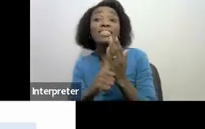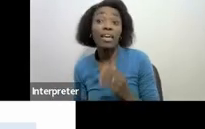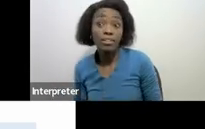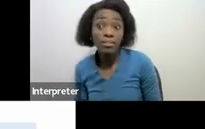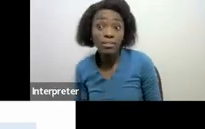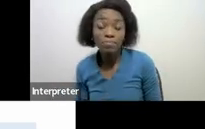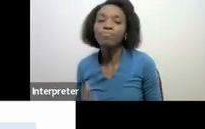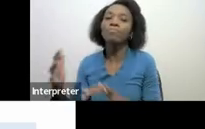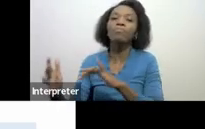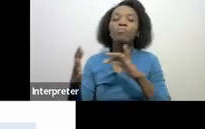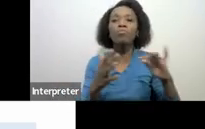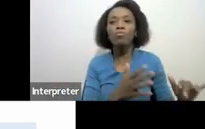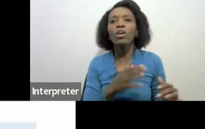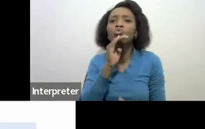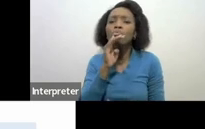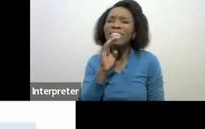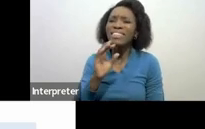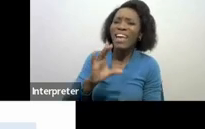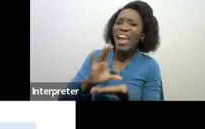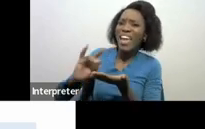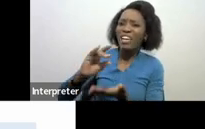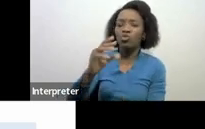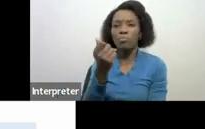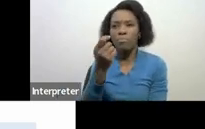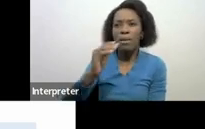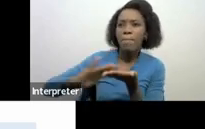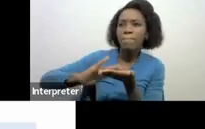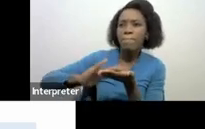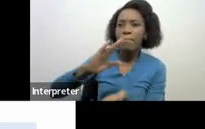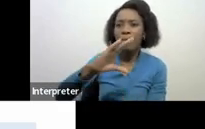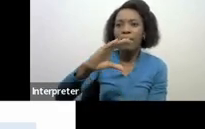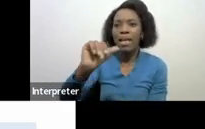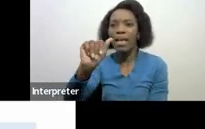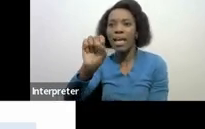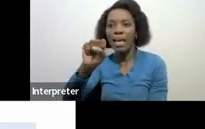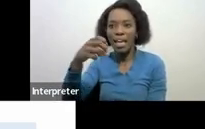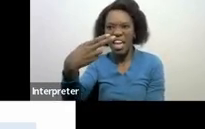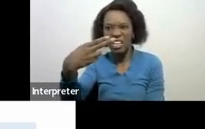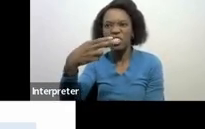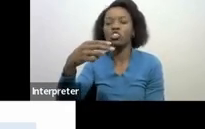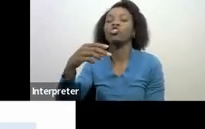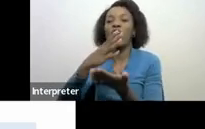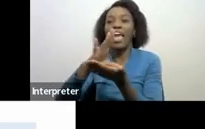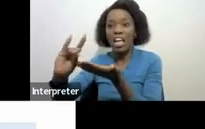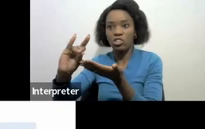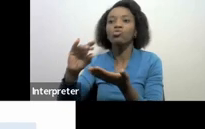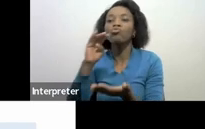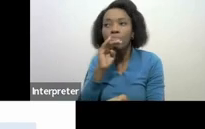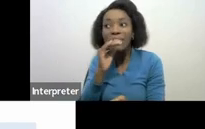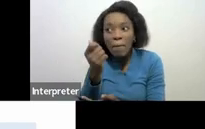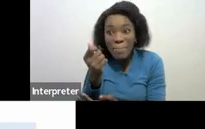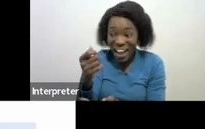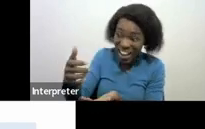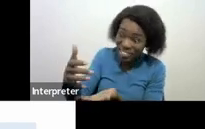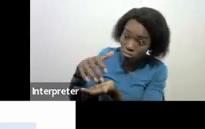In cash or otherwise, you have the two basic principles which apply. It's either in cash or otherwise, which is in the monetary amount. otherwise,